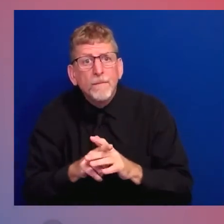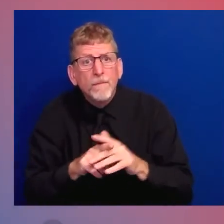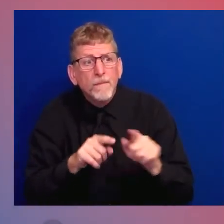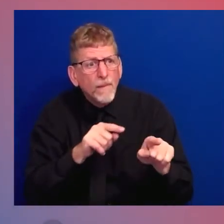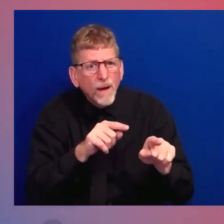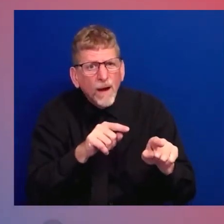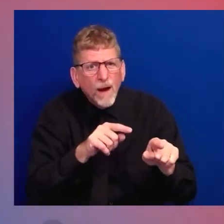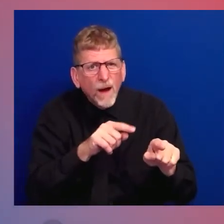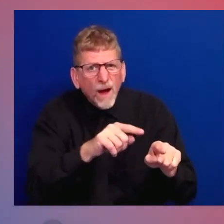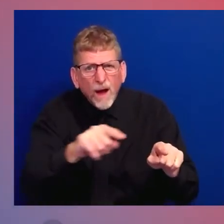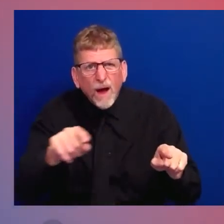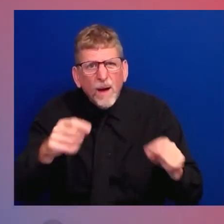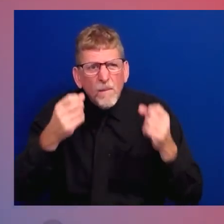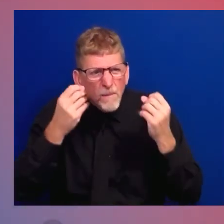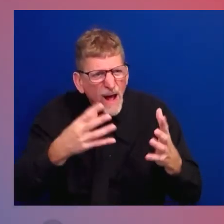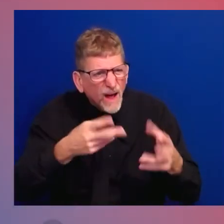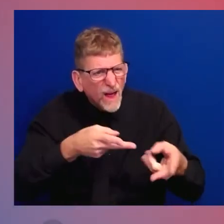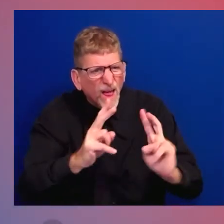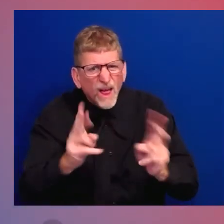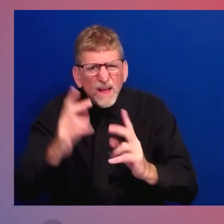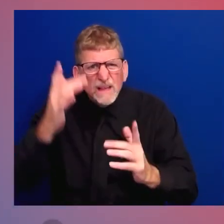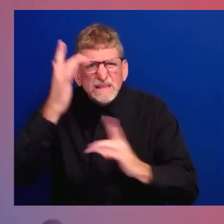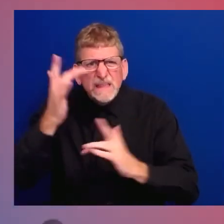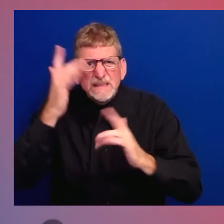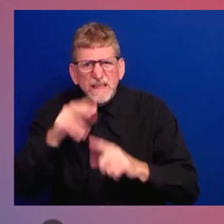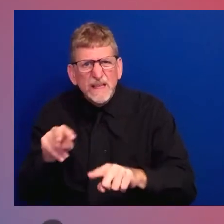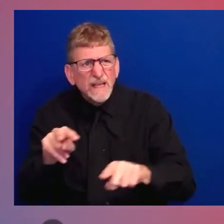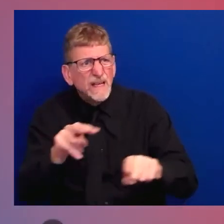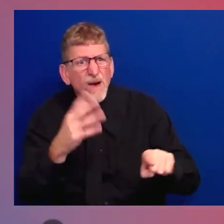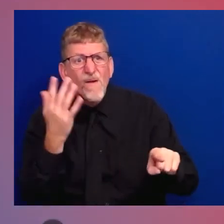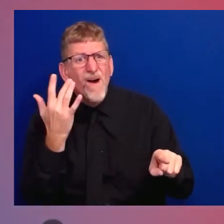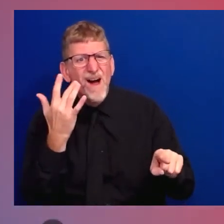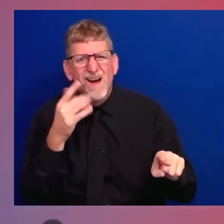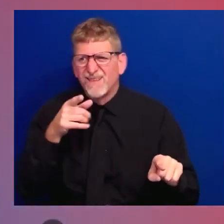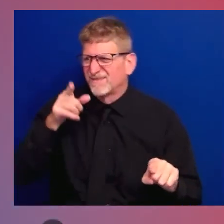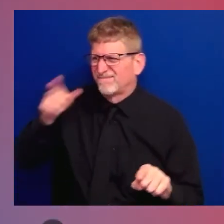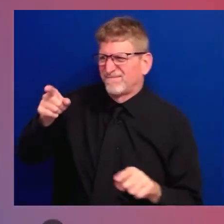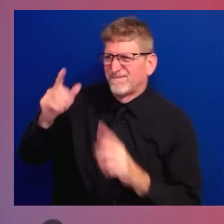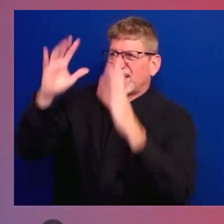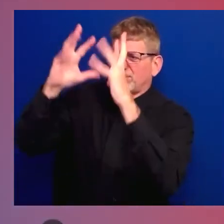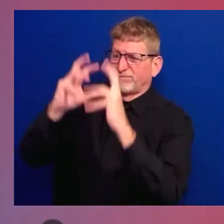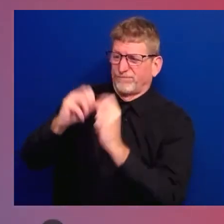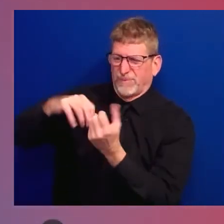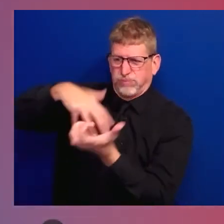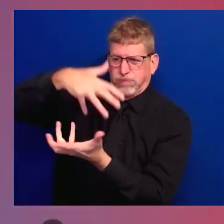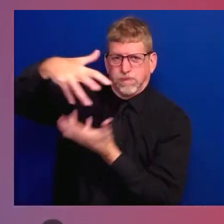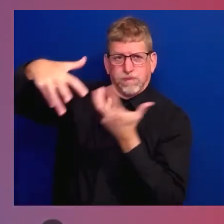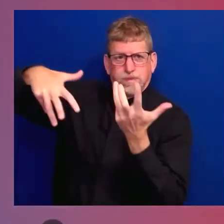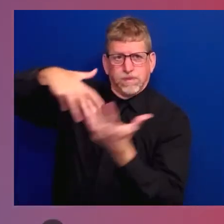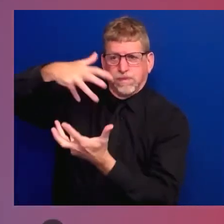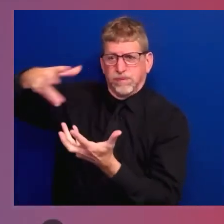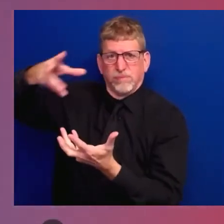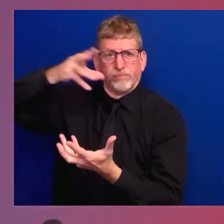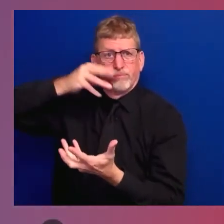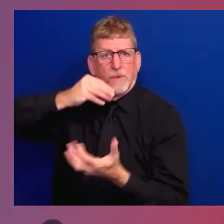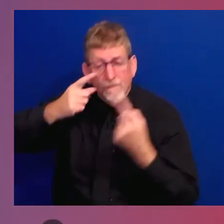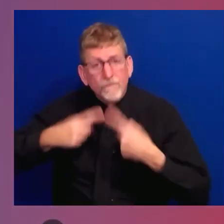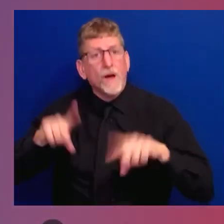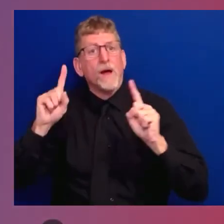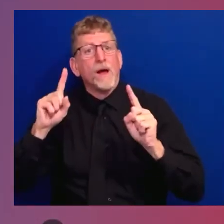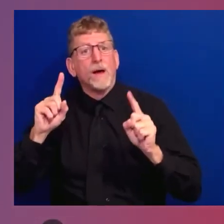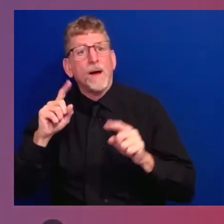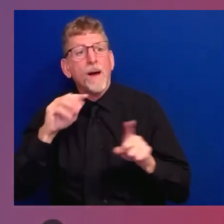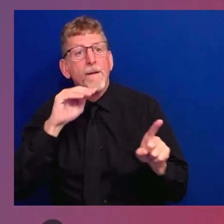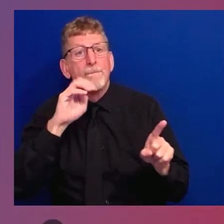some of the people in the media and in entertainment insisted that they be compensated for. Well, when